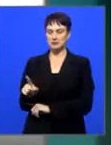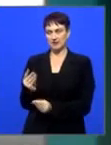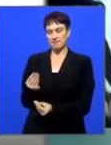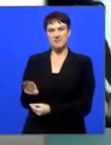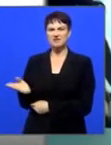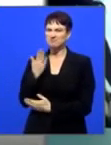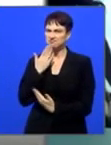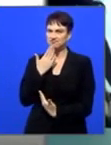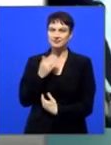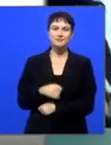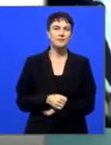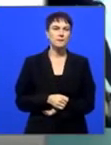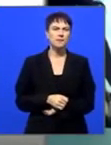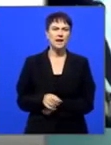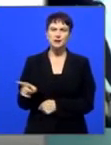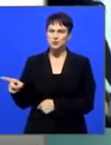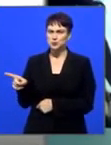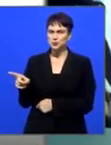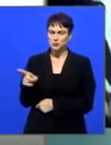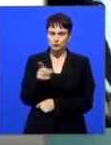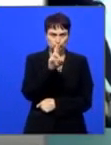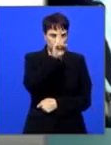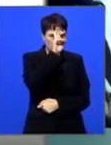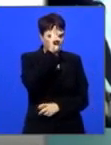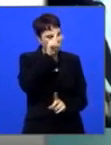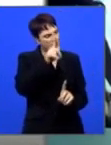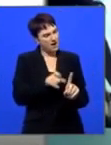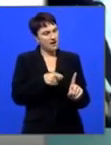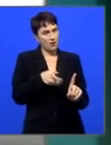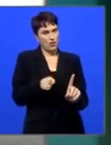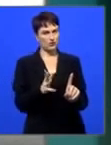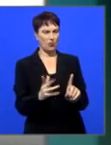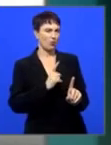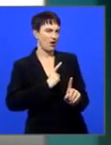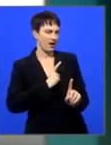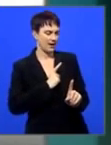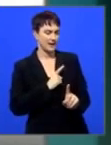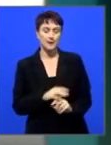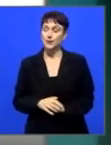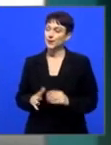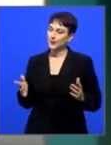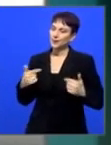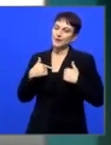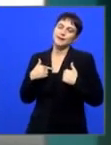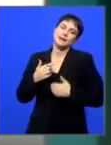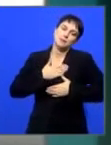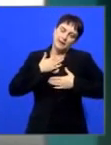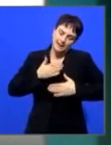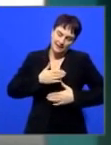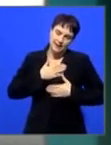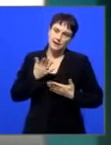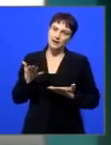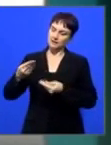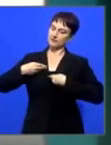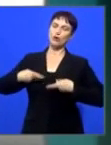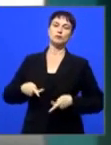So why have you chosen to remember Odata this way? You know, actually, I'm really happy and glad that I got